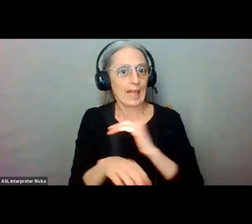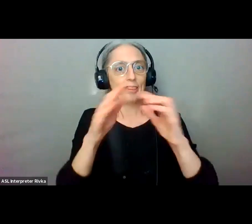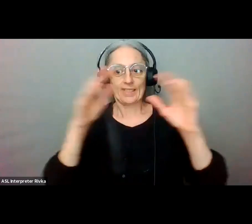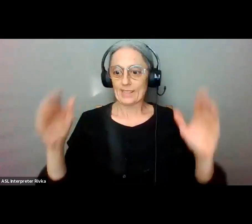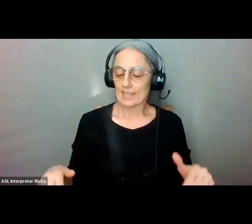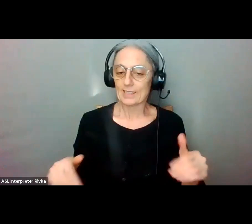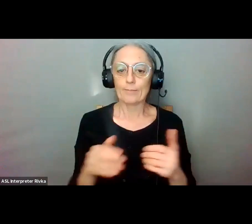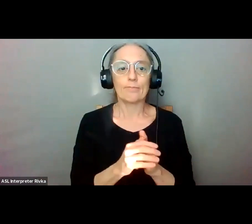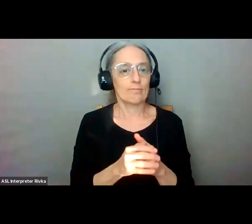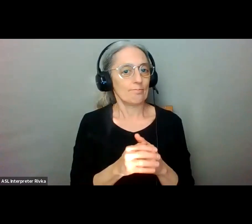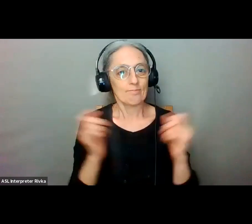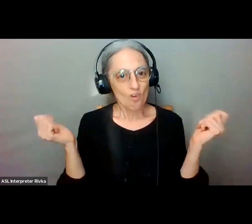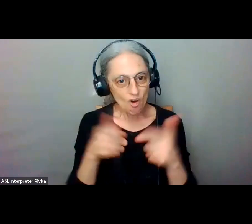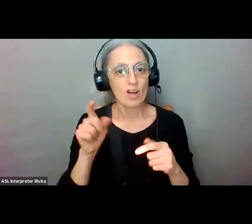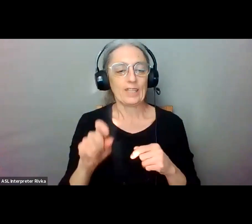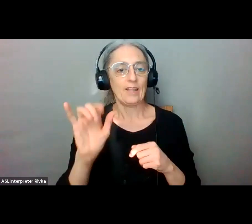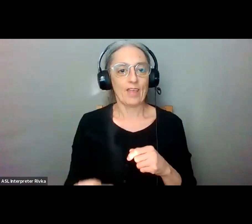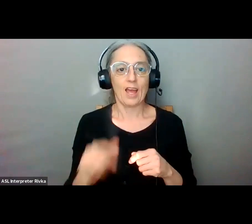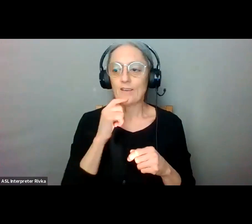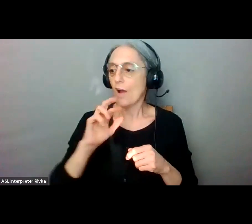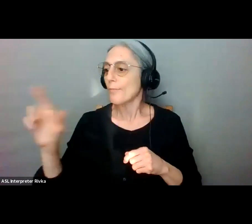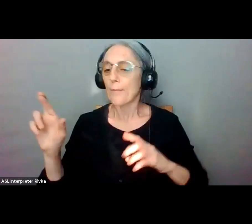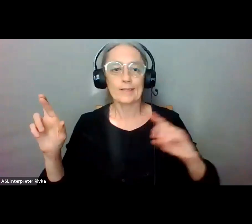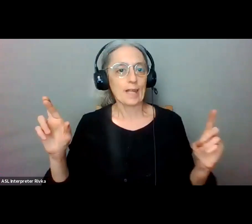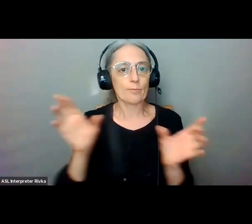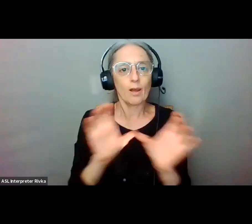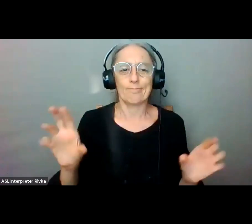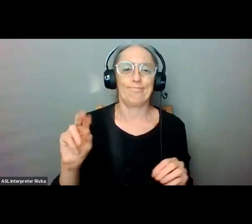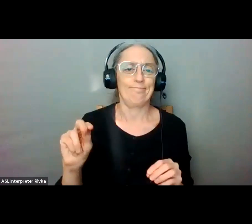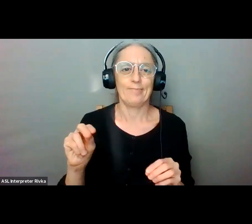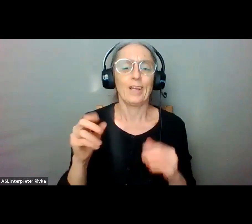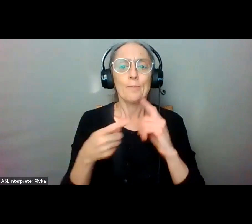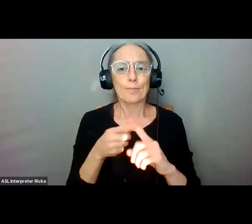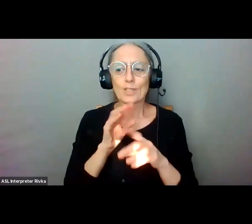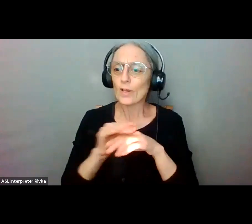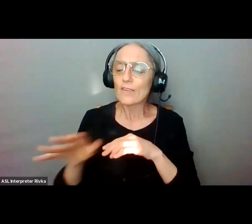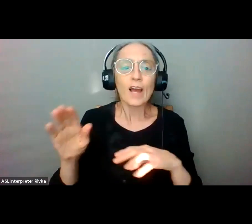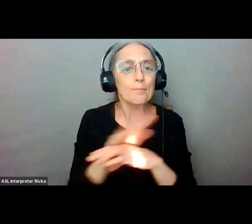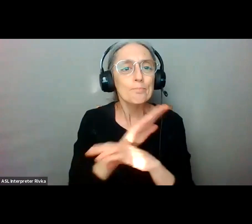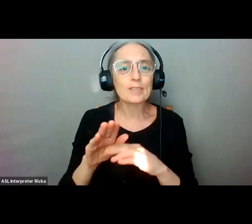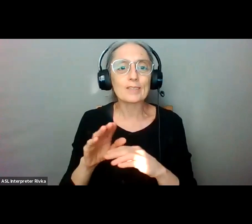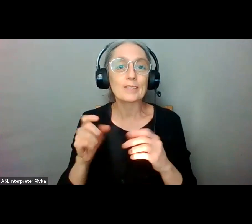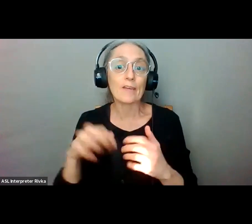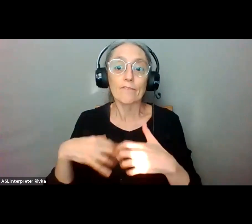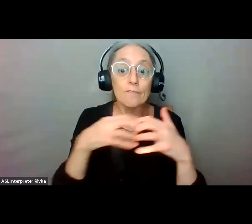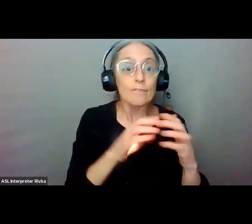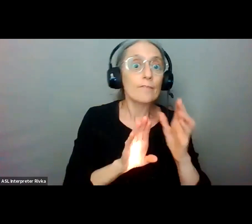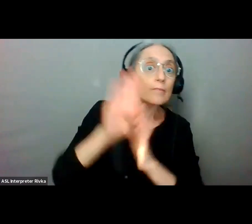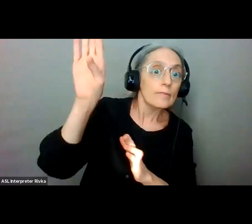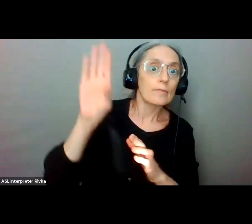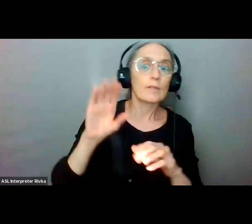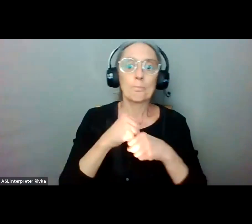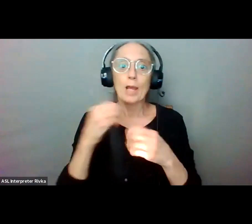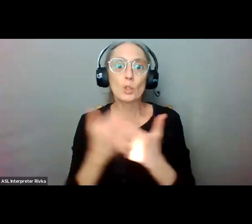and like i say it has that impact on business and economic development job creation um we have a great